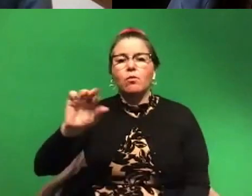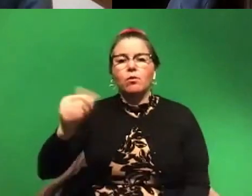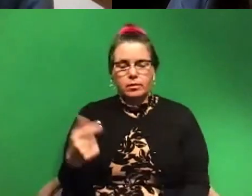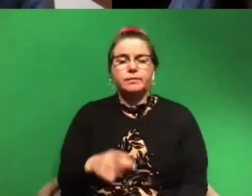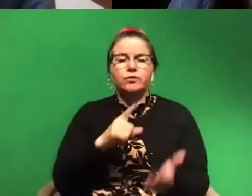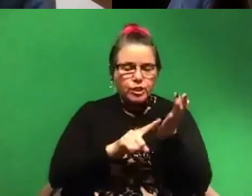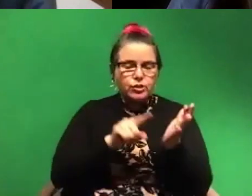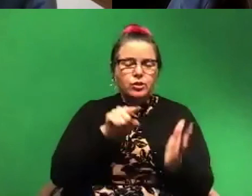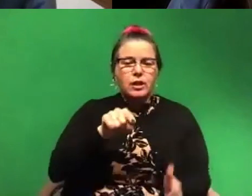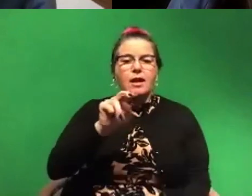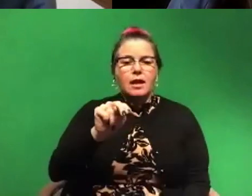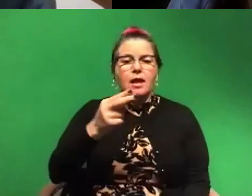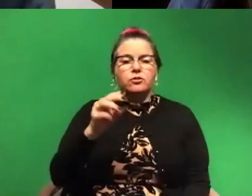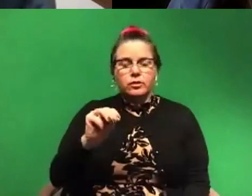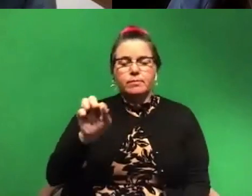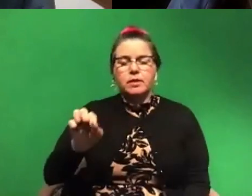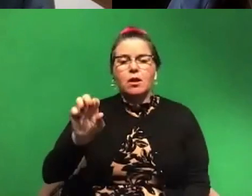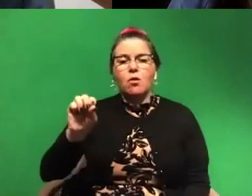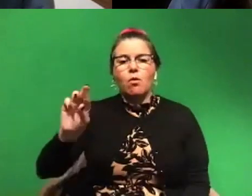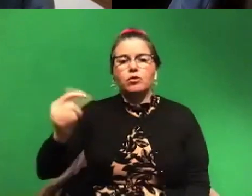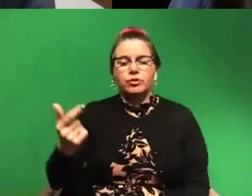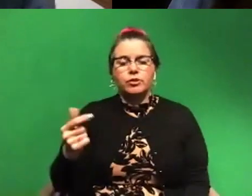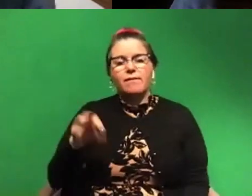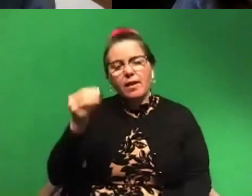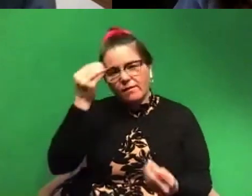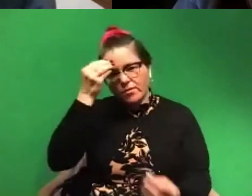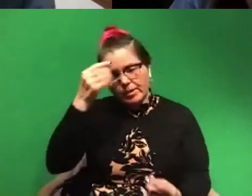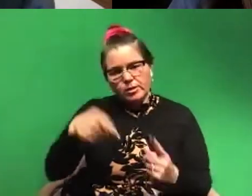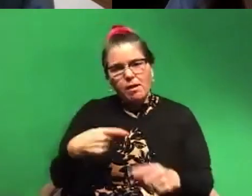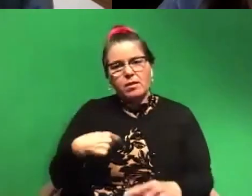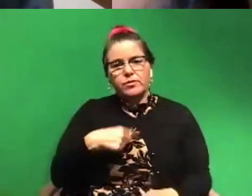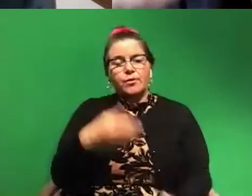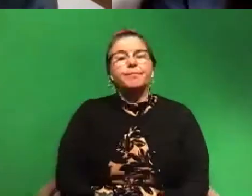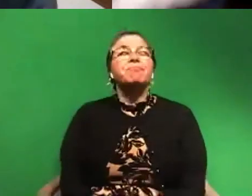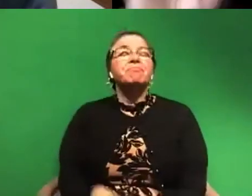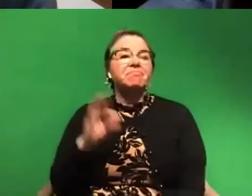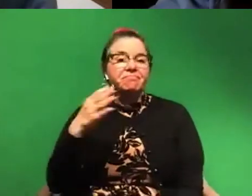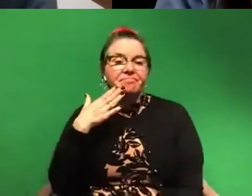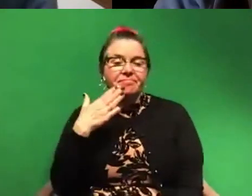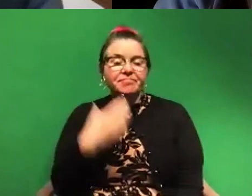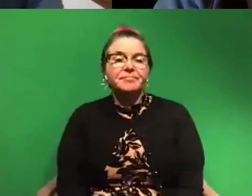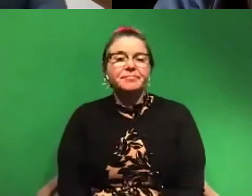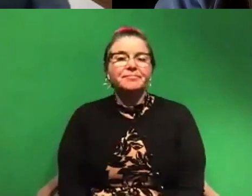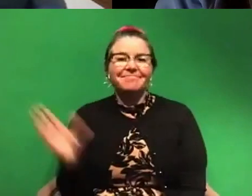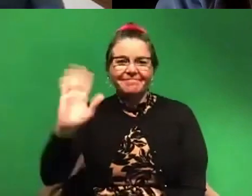natural history museum.org. And you can find information about us there. Perfect. All right. Thank you so much. Okay. Bye everyone.